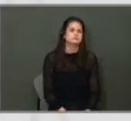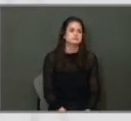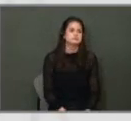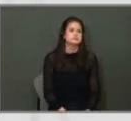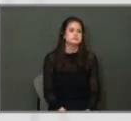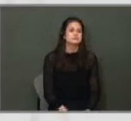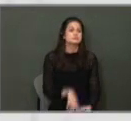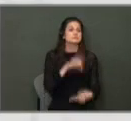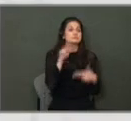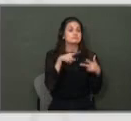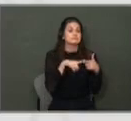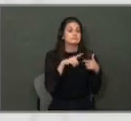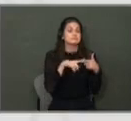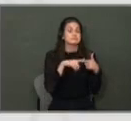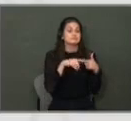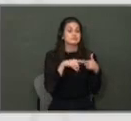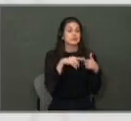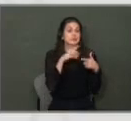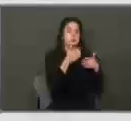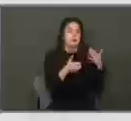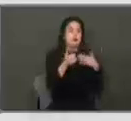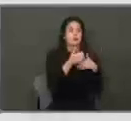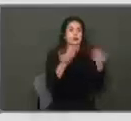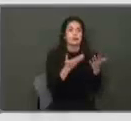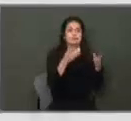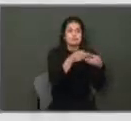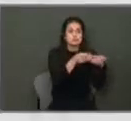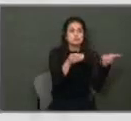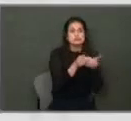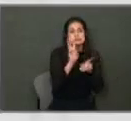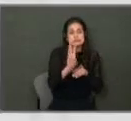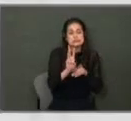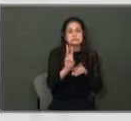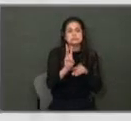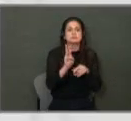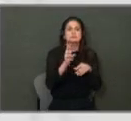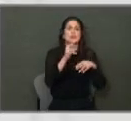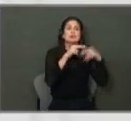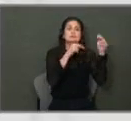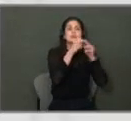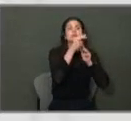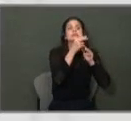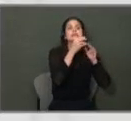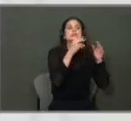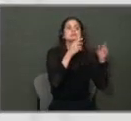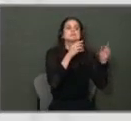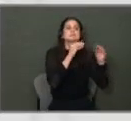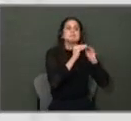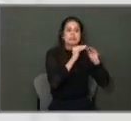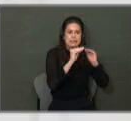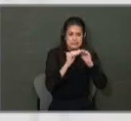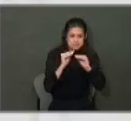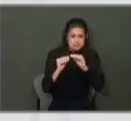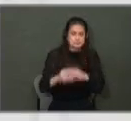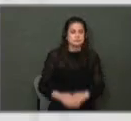The second area that was a priority in District 6 was infrastructure maintenance. And next year's proposed budget